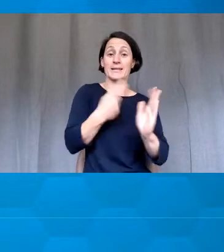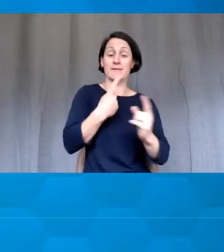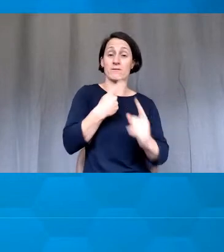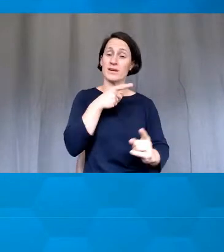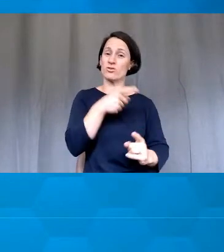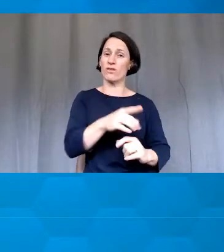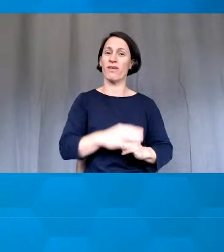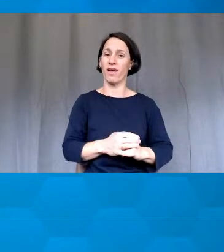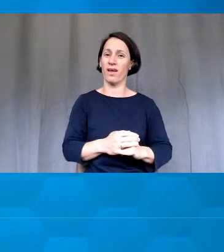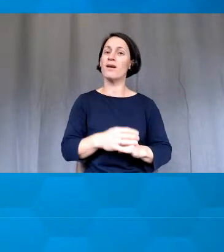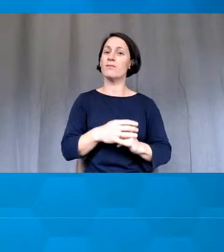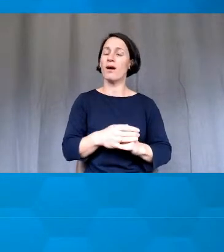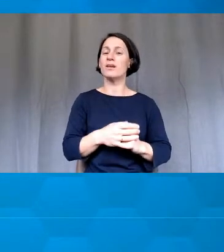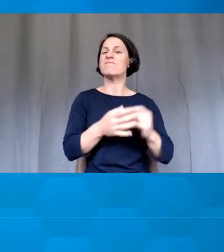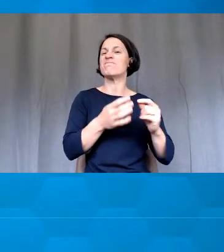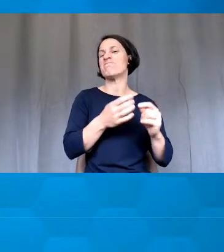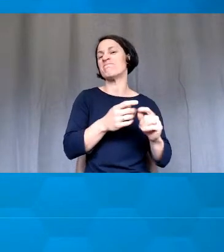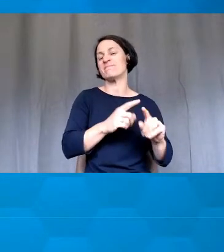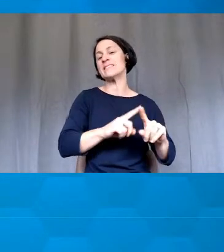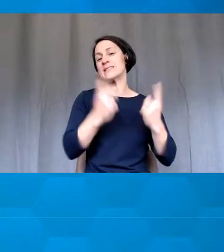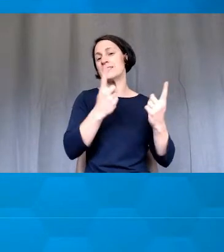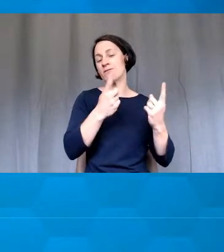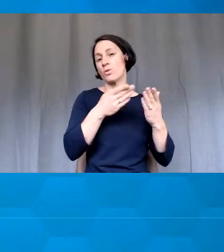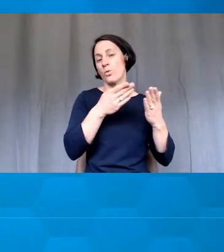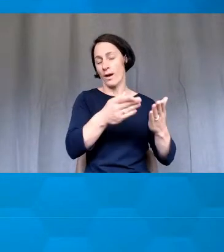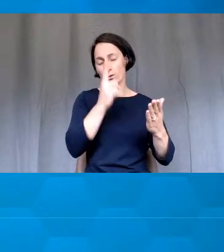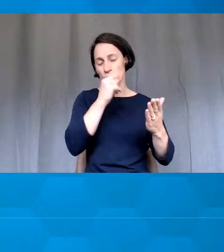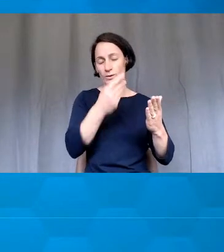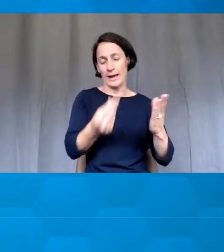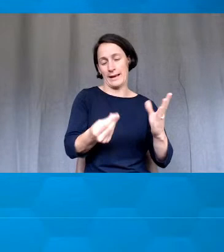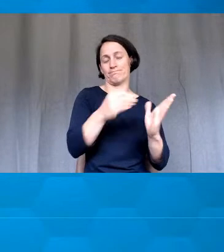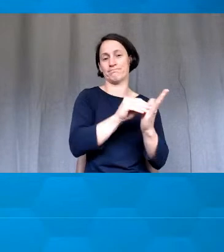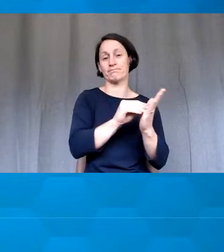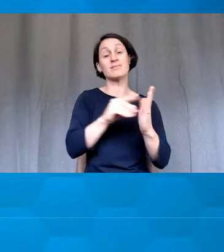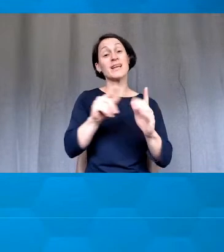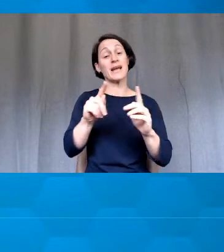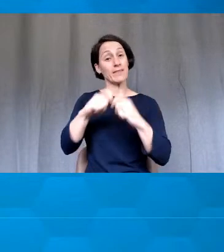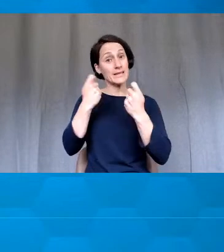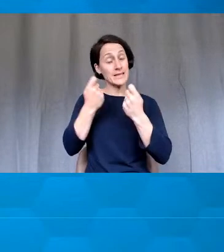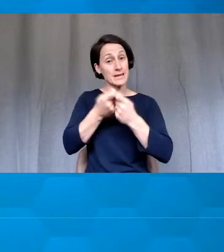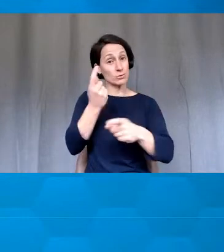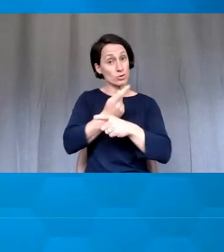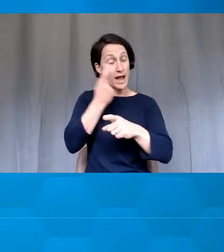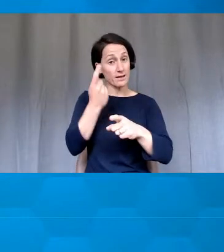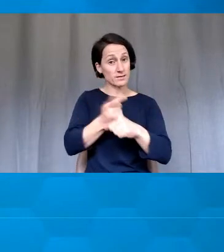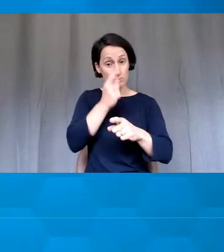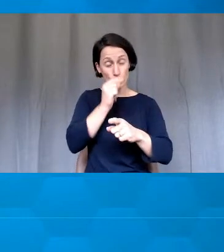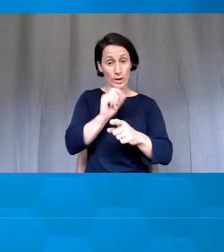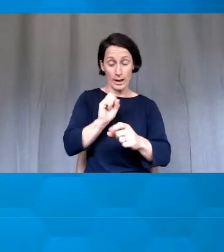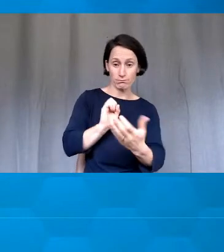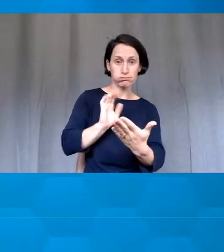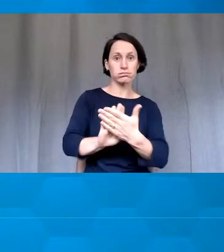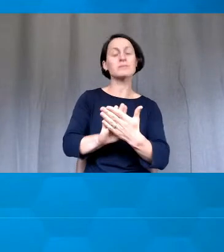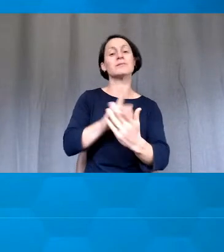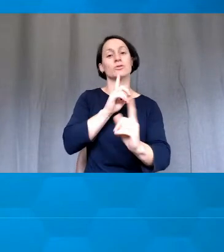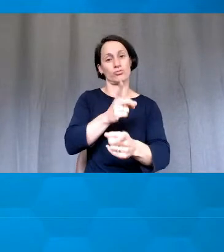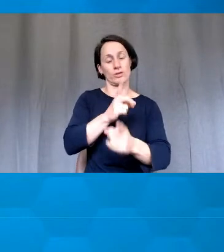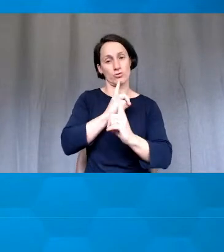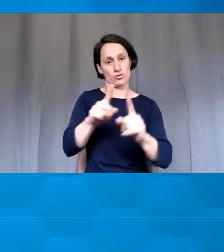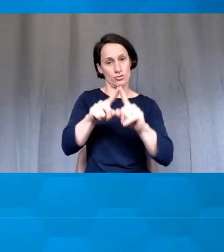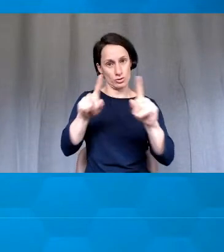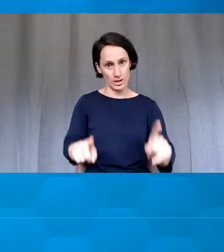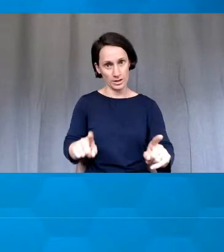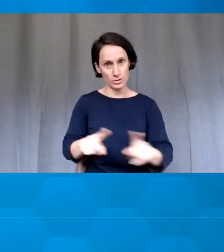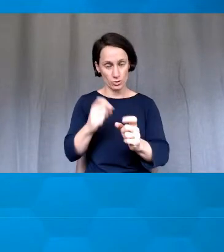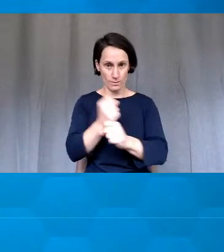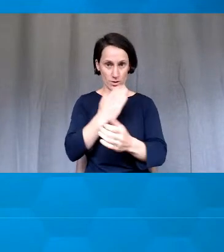whole variety of things, but also within both the Teams chat space as well as your seating space, make sure you've got instructions so that they know what